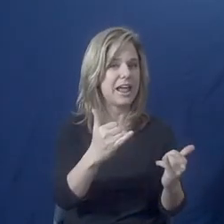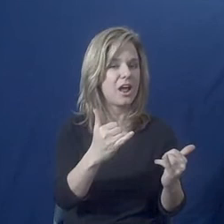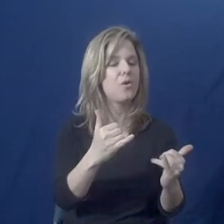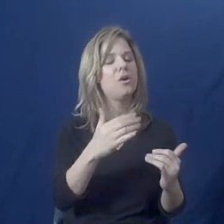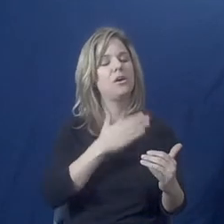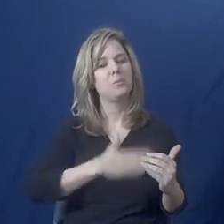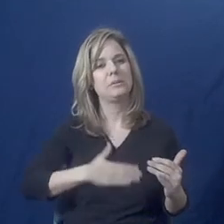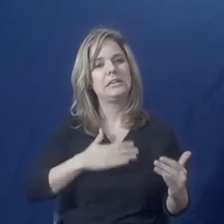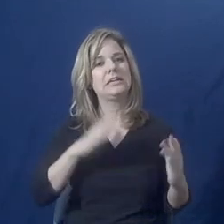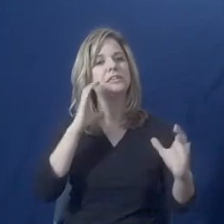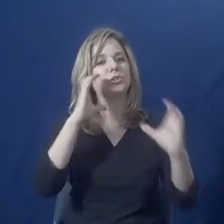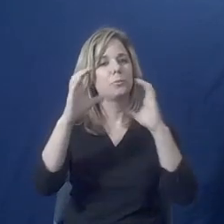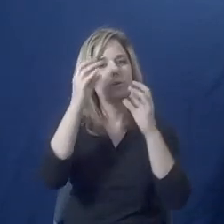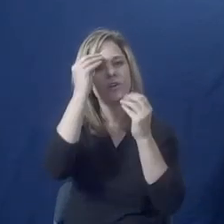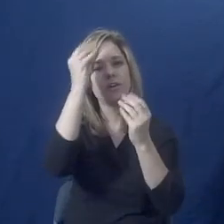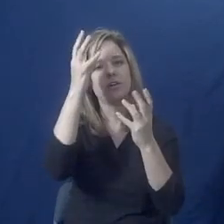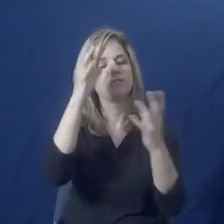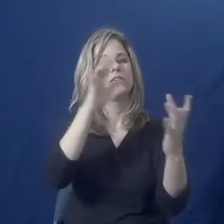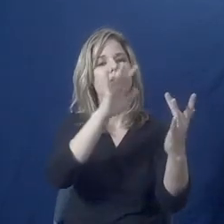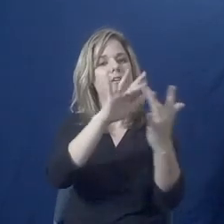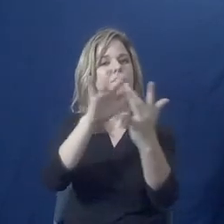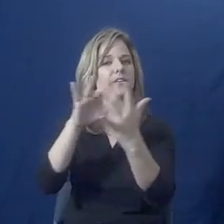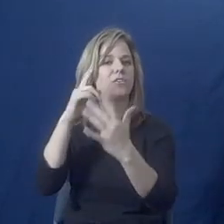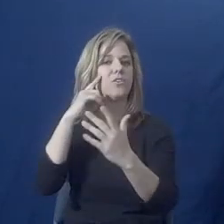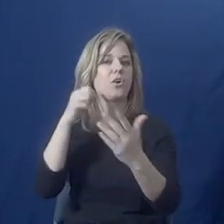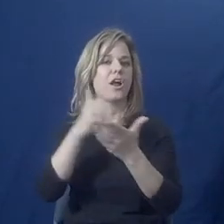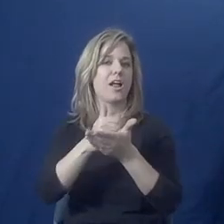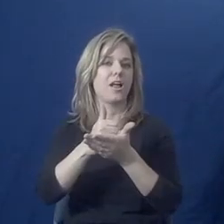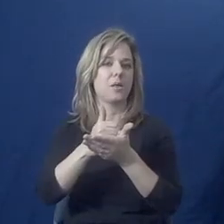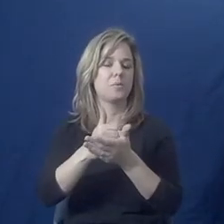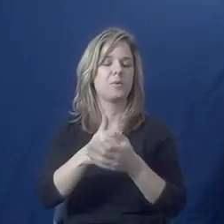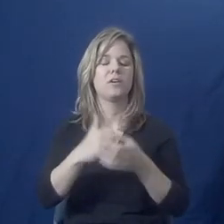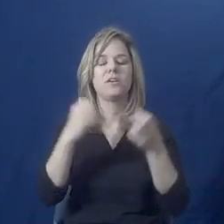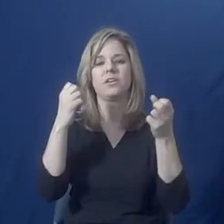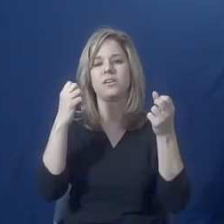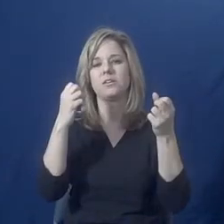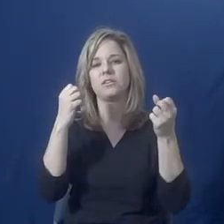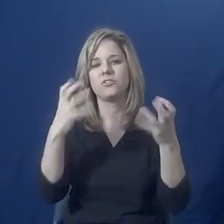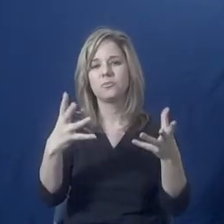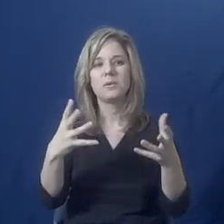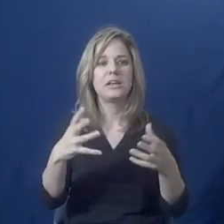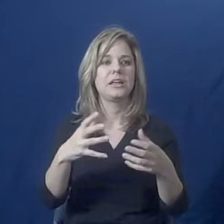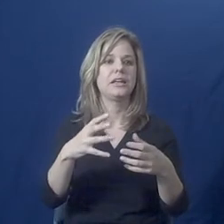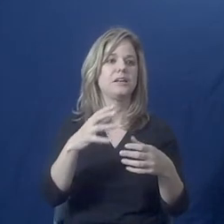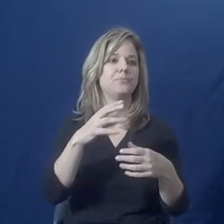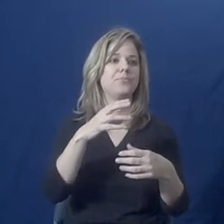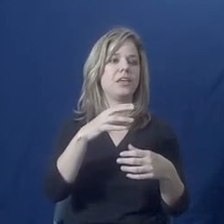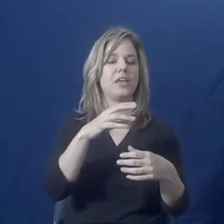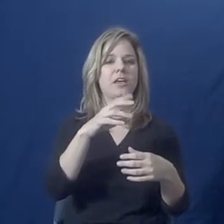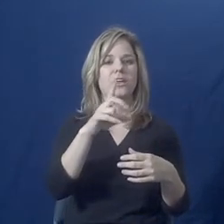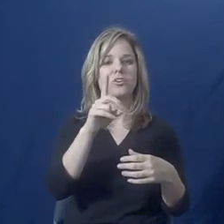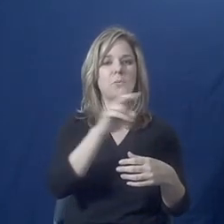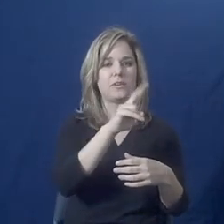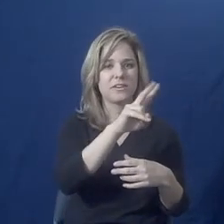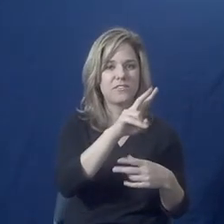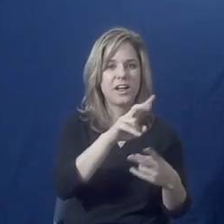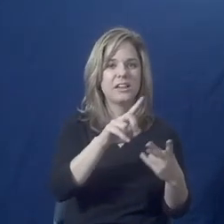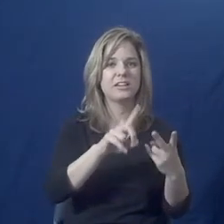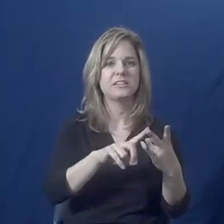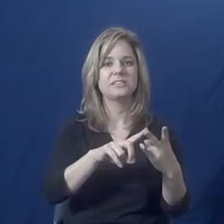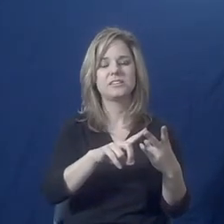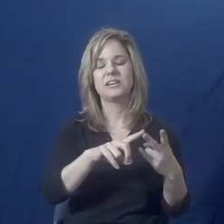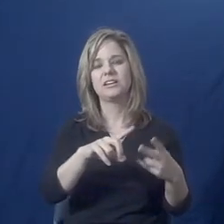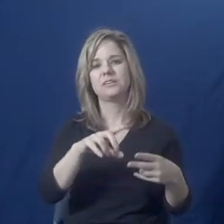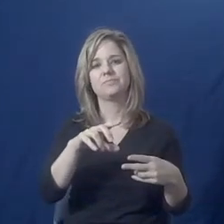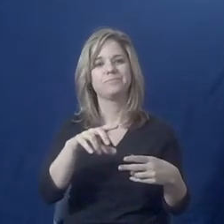domestic violence, sexual assault, and stalking agencies across the country. And in New